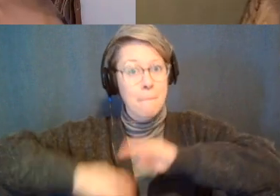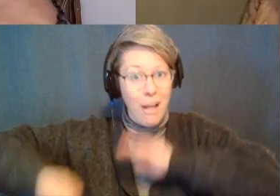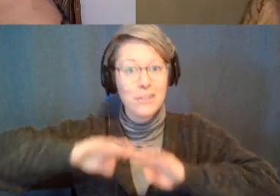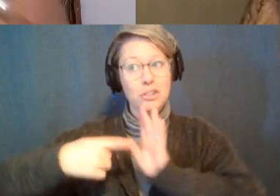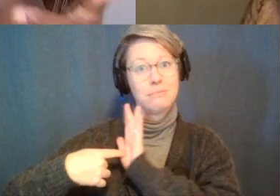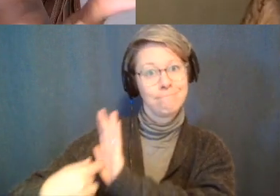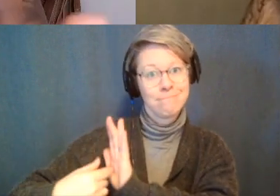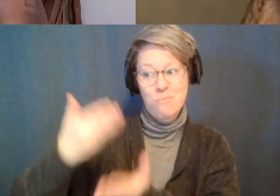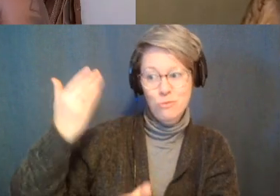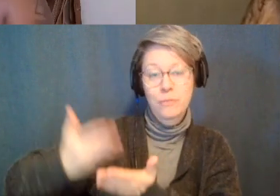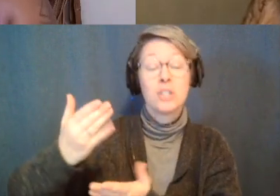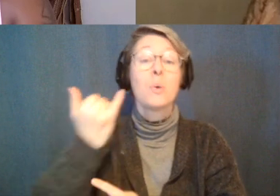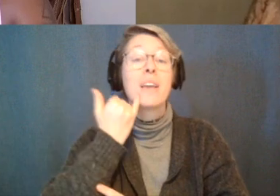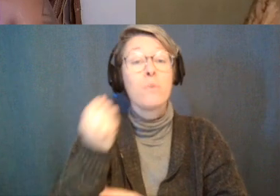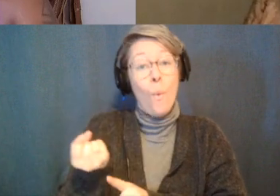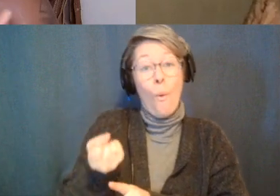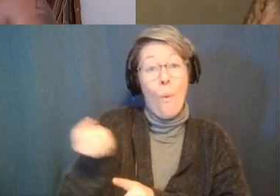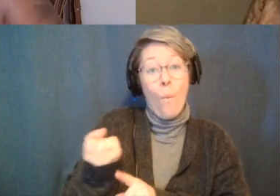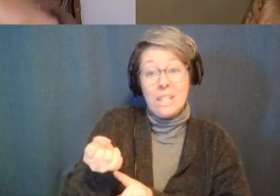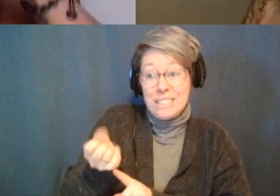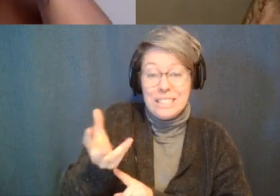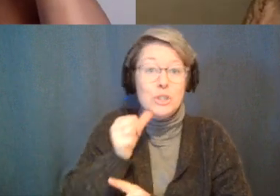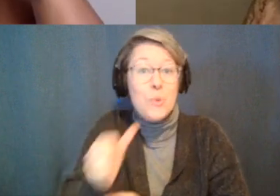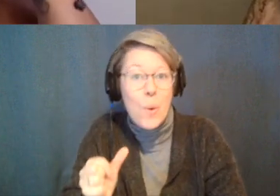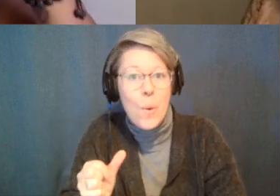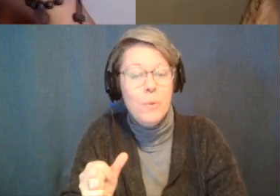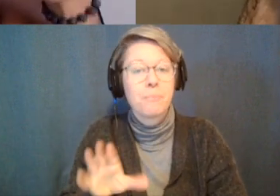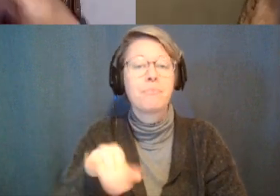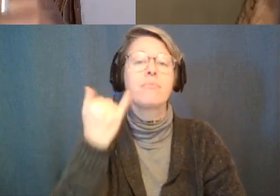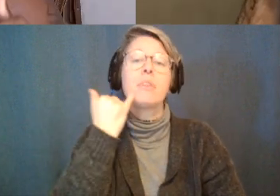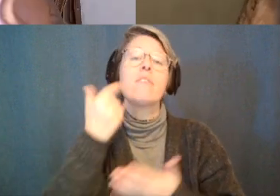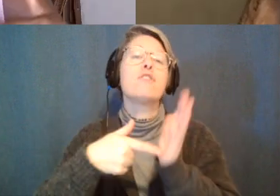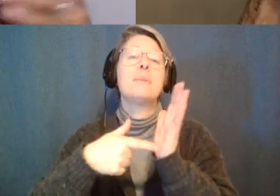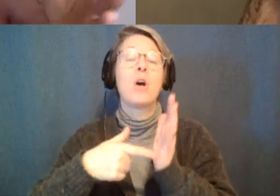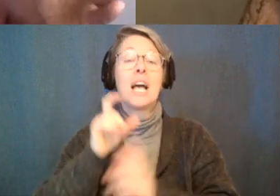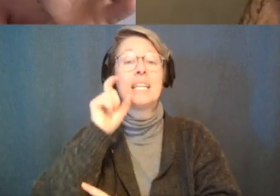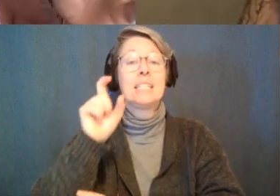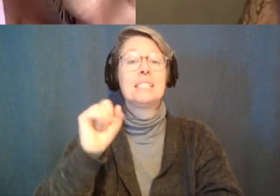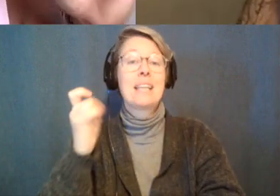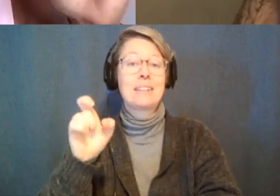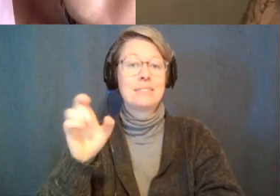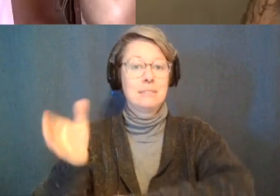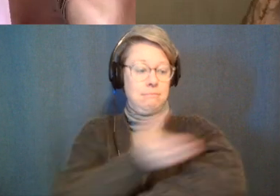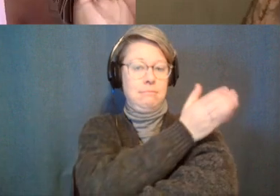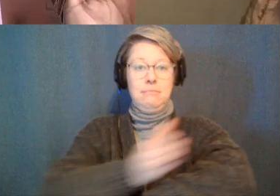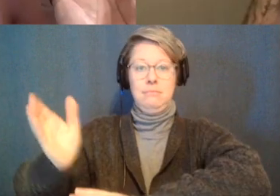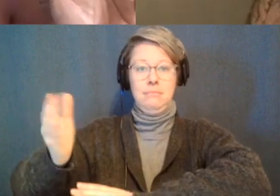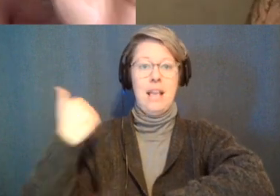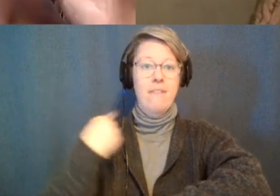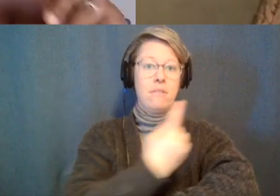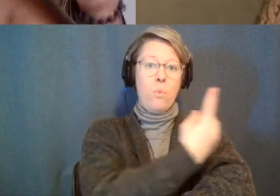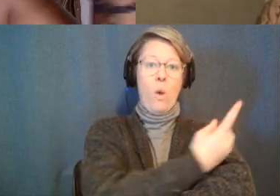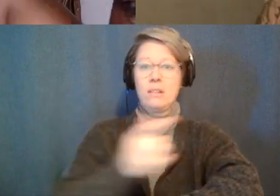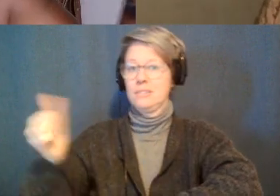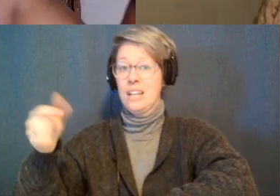so a semen retention practice is simply just let's say there's a scale of one to ten and let's say ten is like